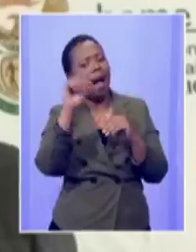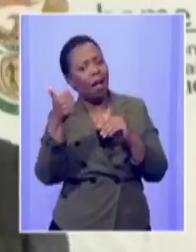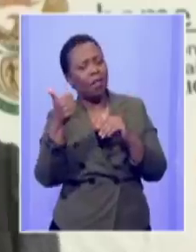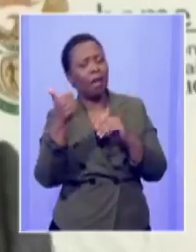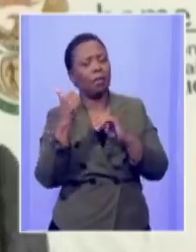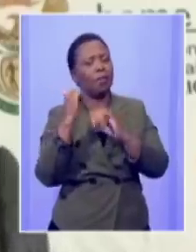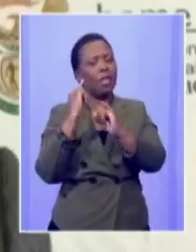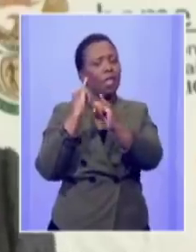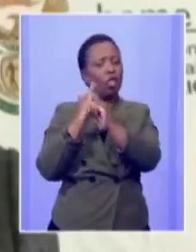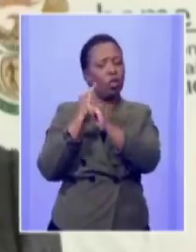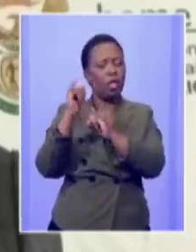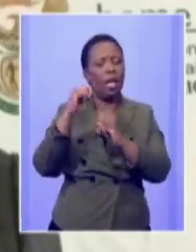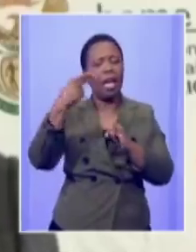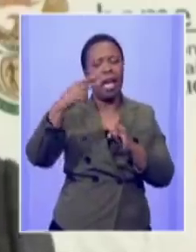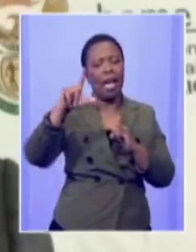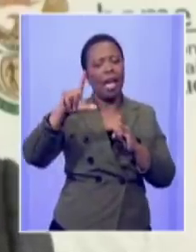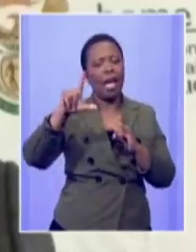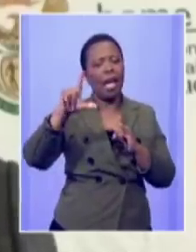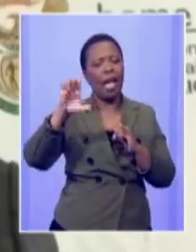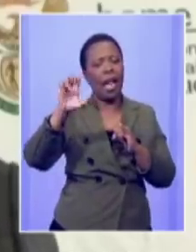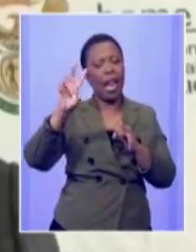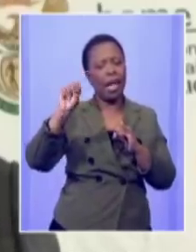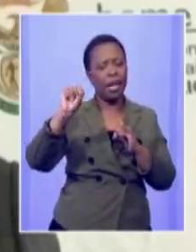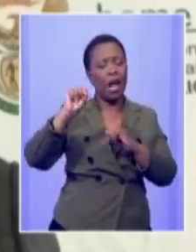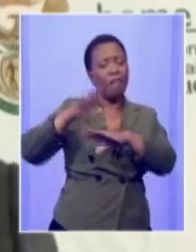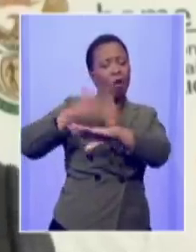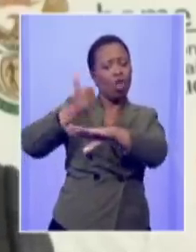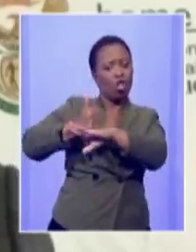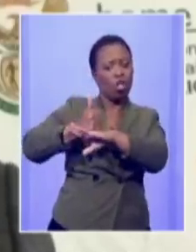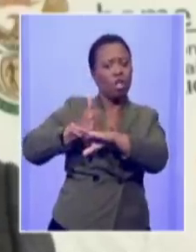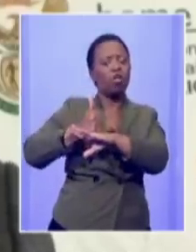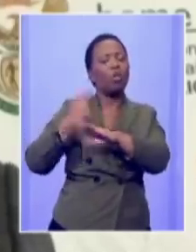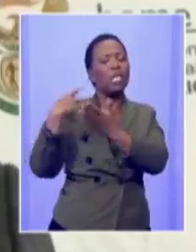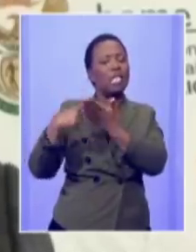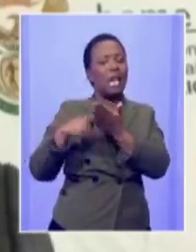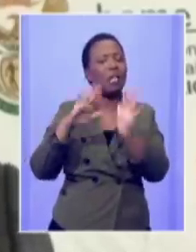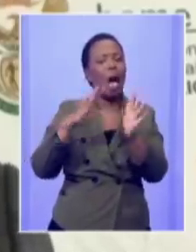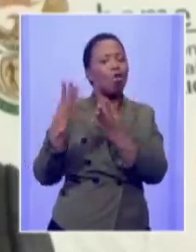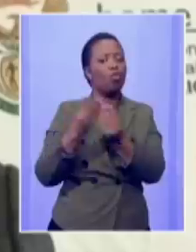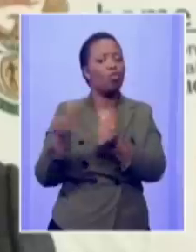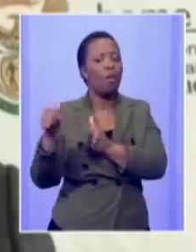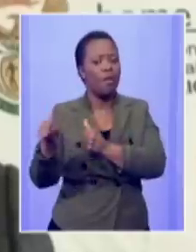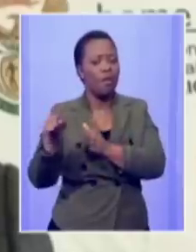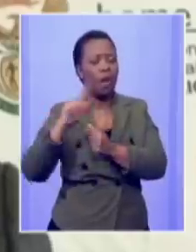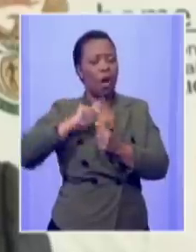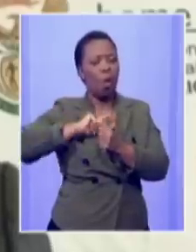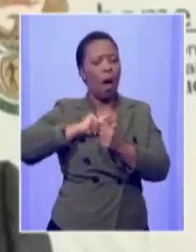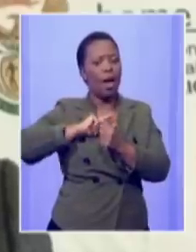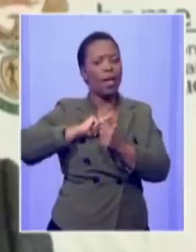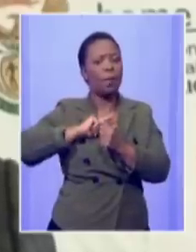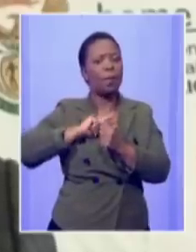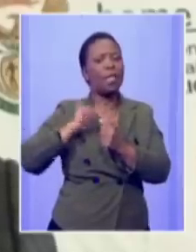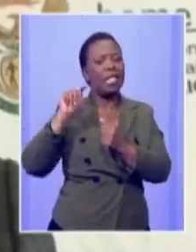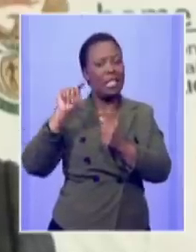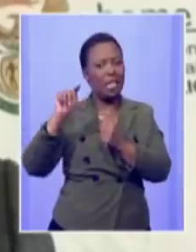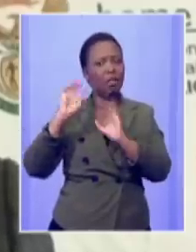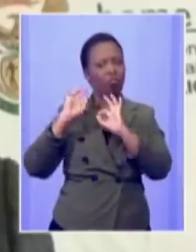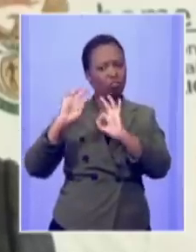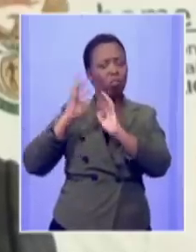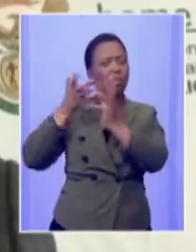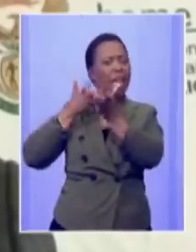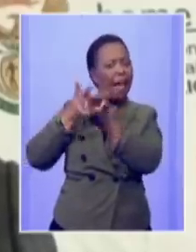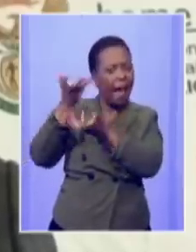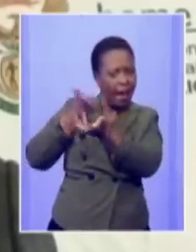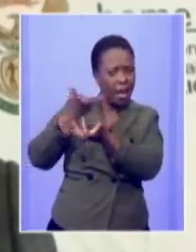was the helen suzman foundation to discuss how to deal with that in other words it was a constructive engagement now